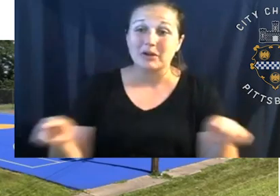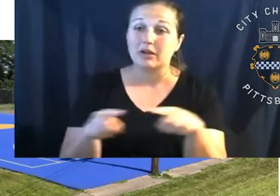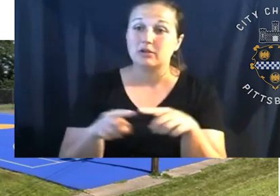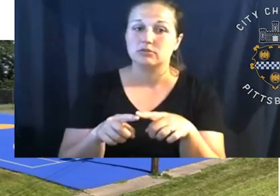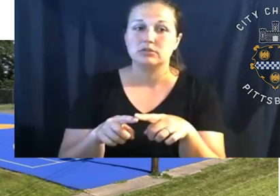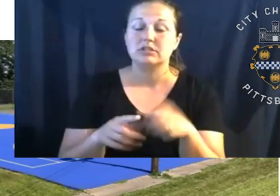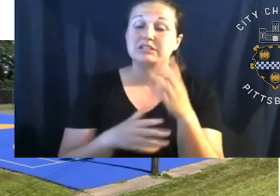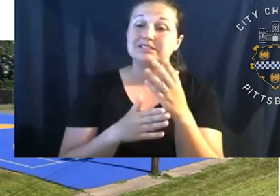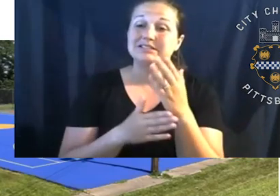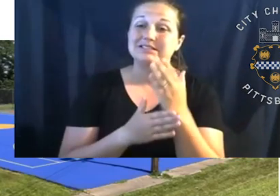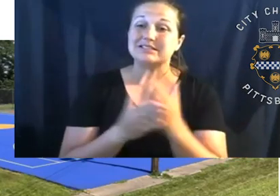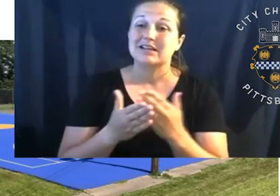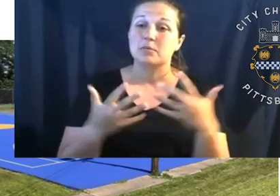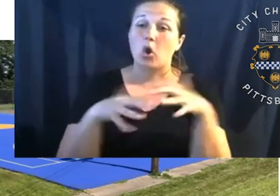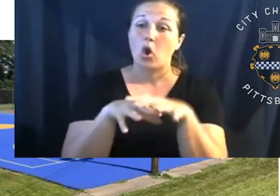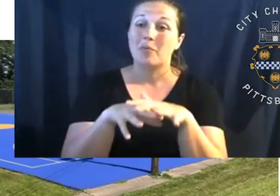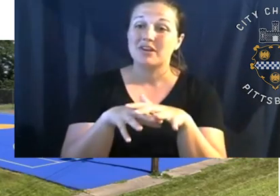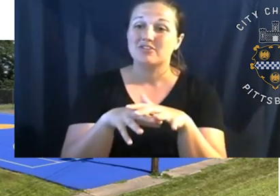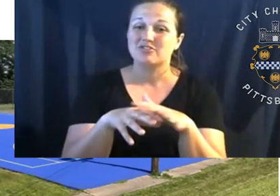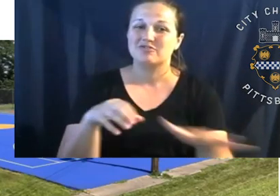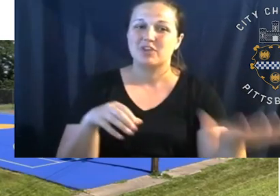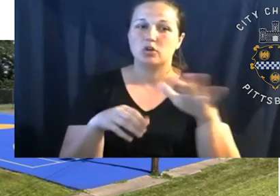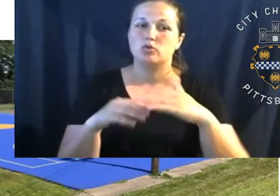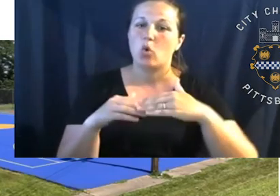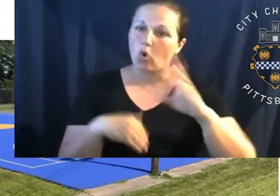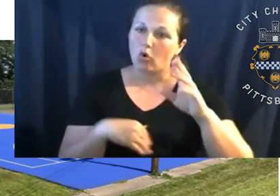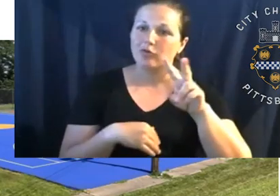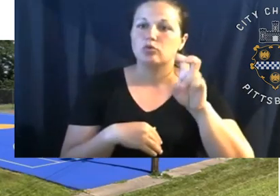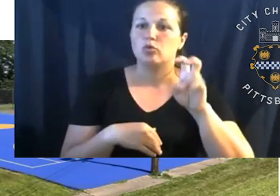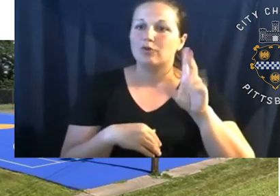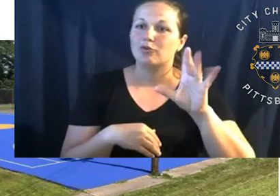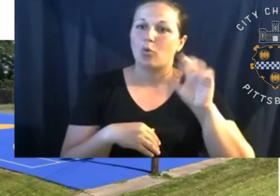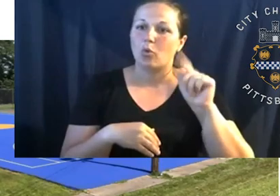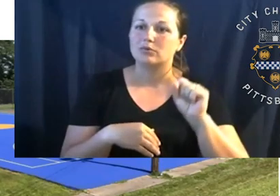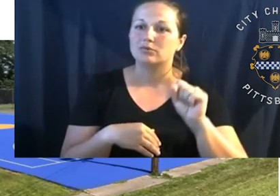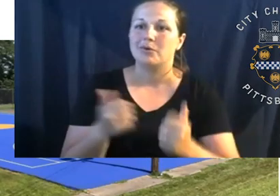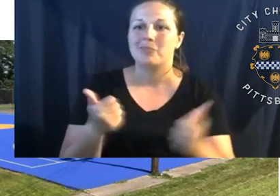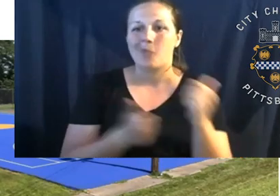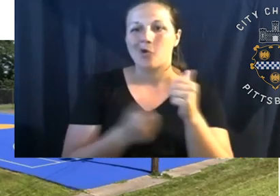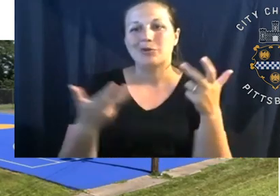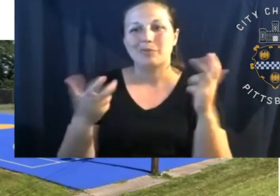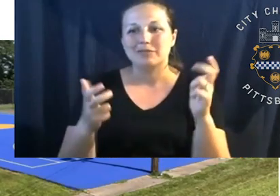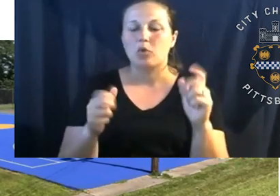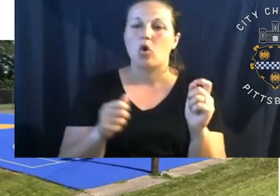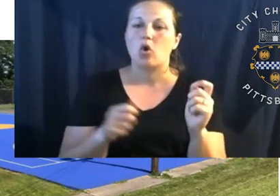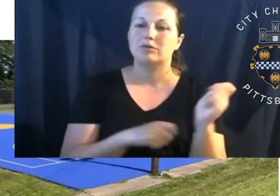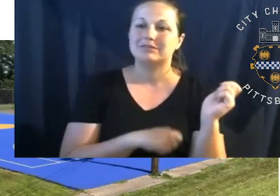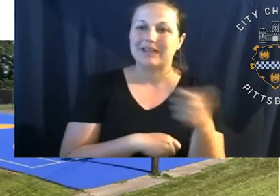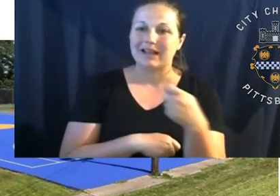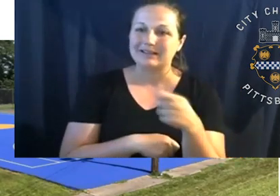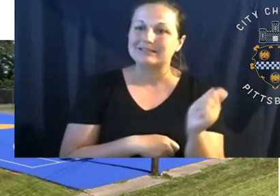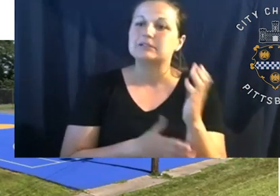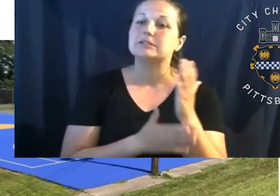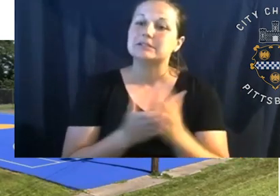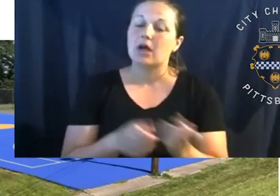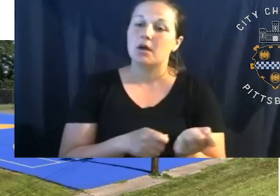well. We have over 200 courts. Um, most of these are basketball and tennis, but we do have some street hockey